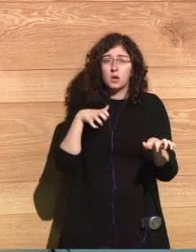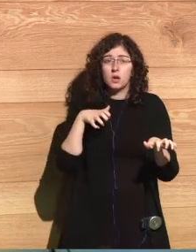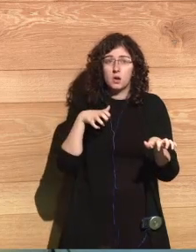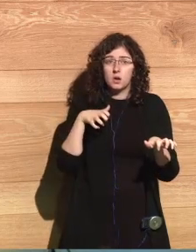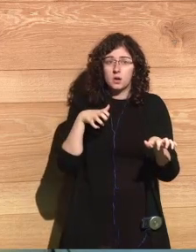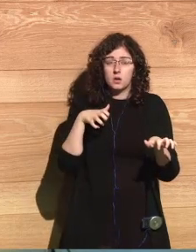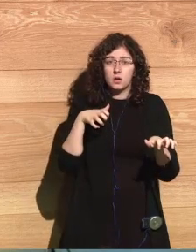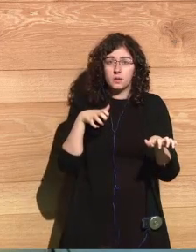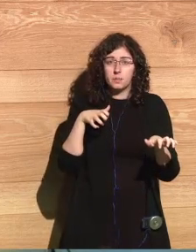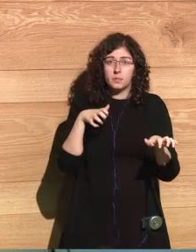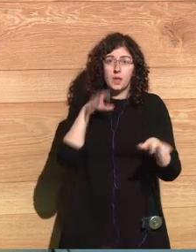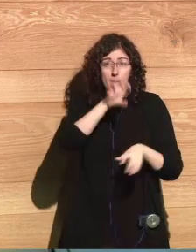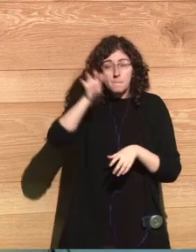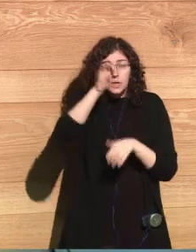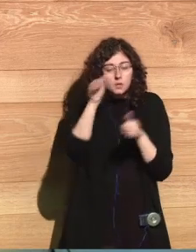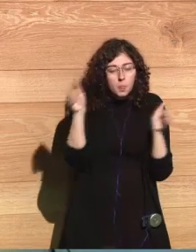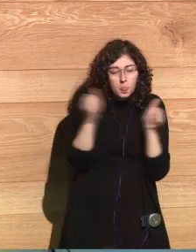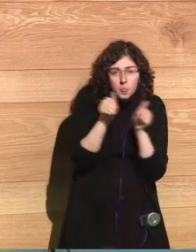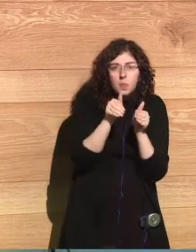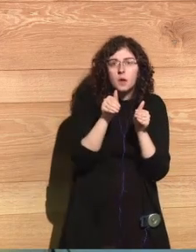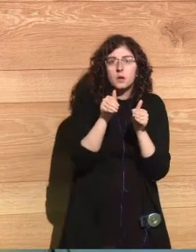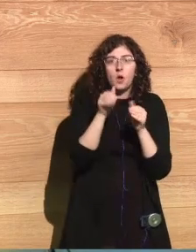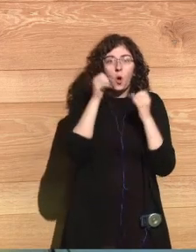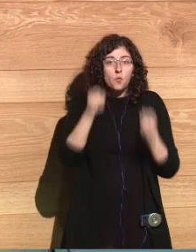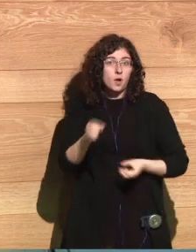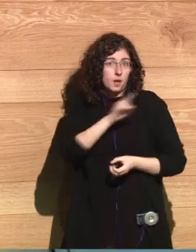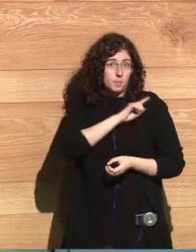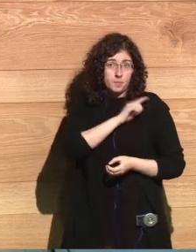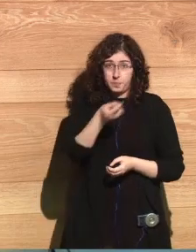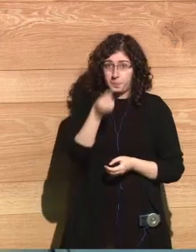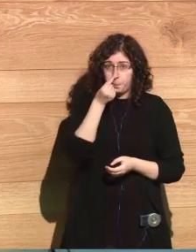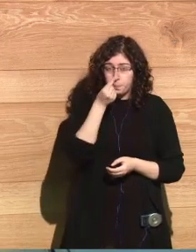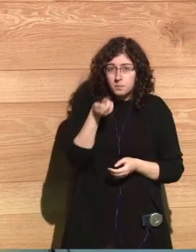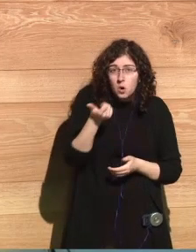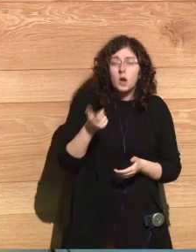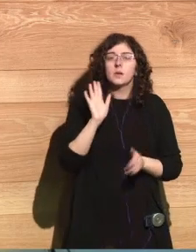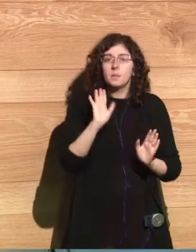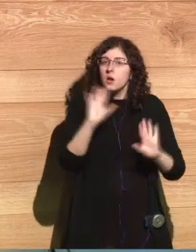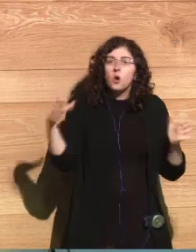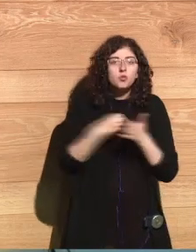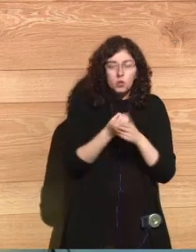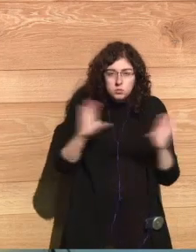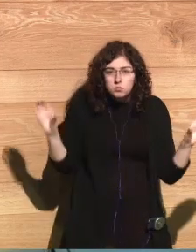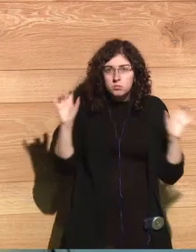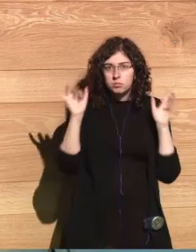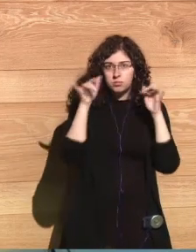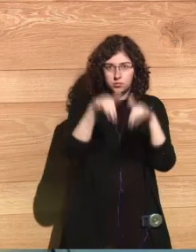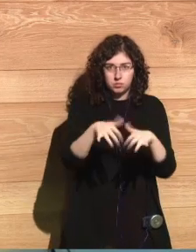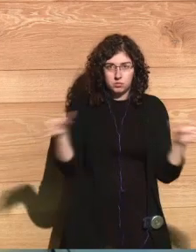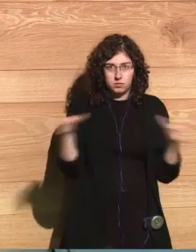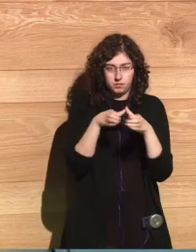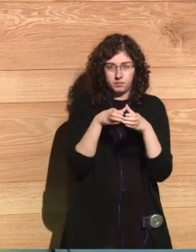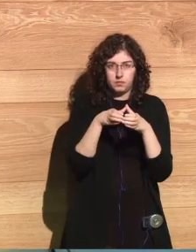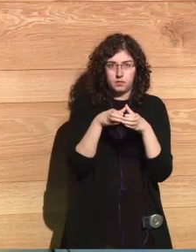militarily weak nations. But they all came together and said, enough is